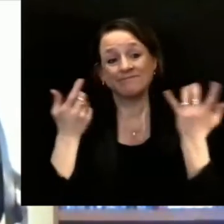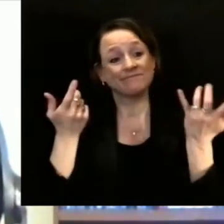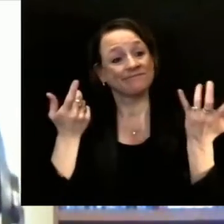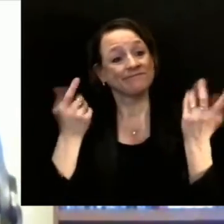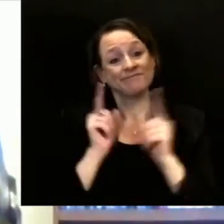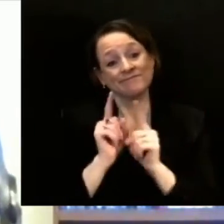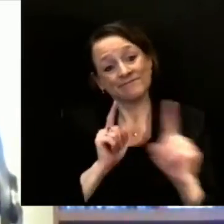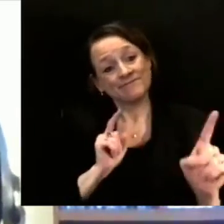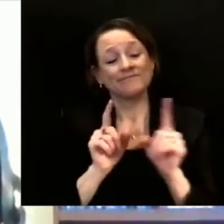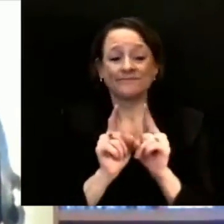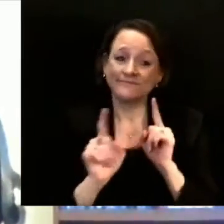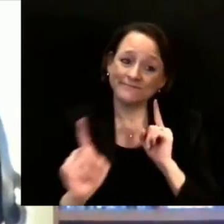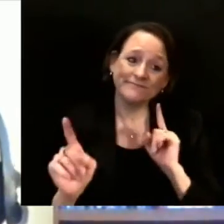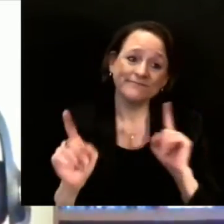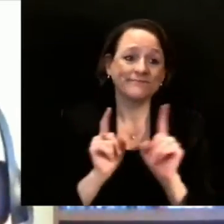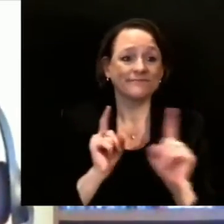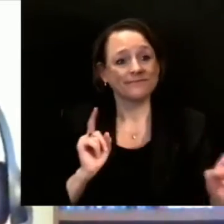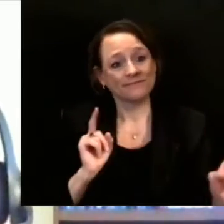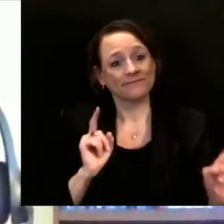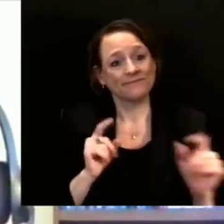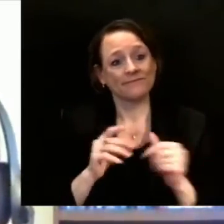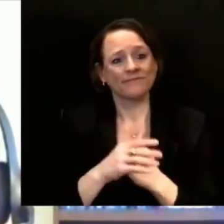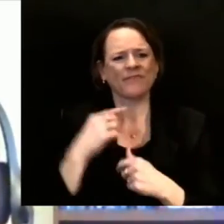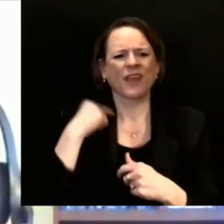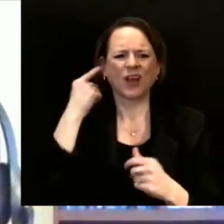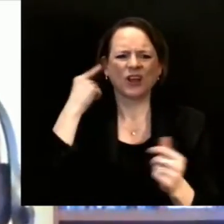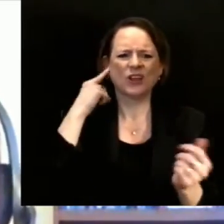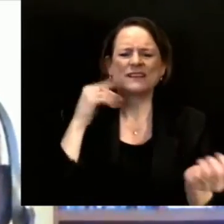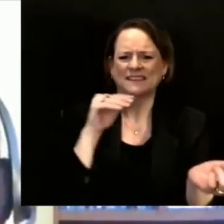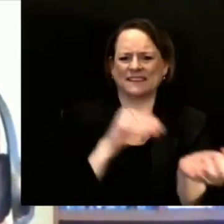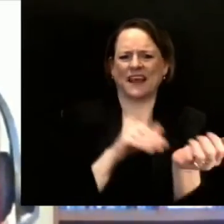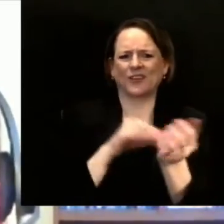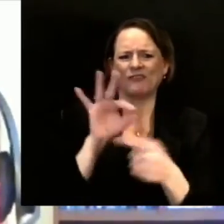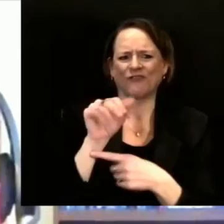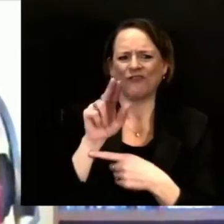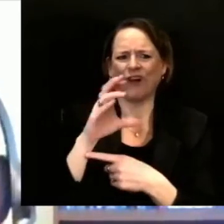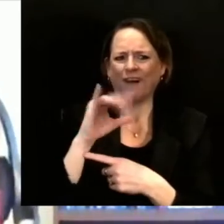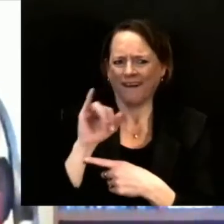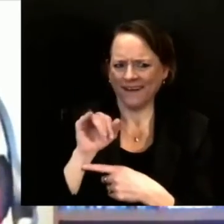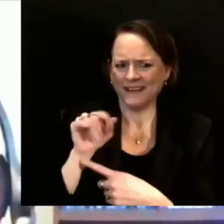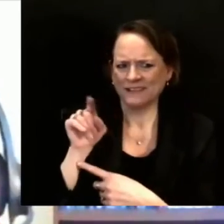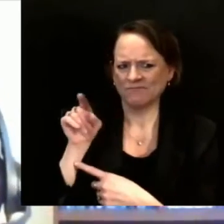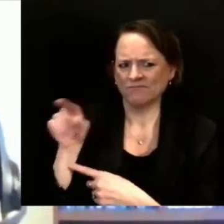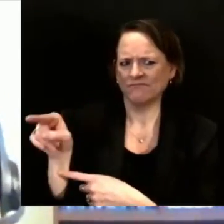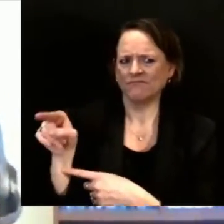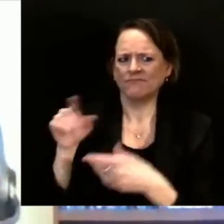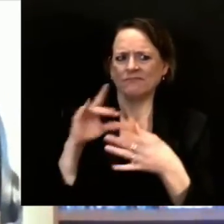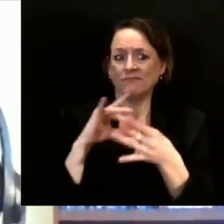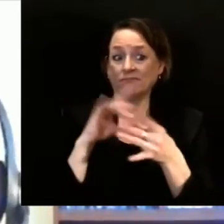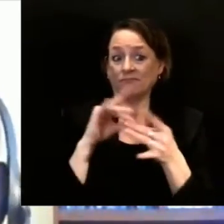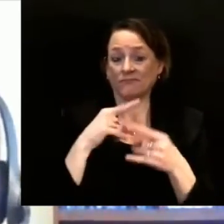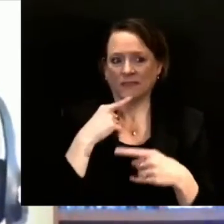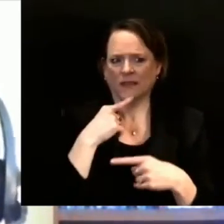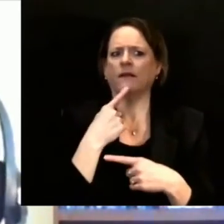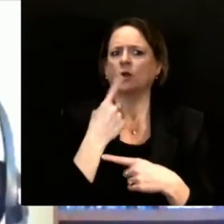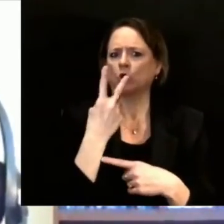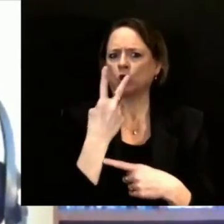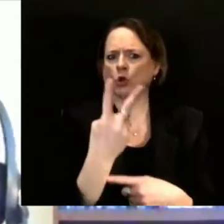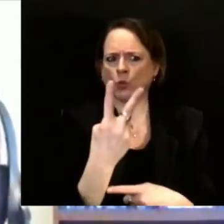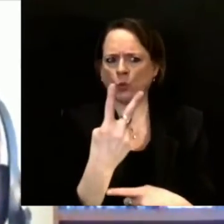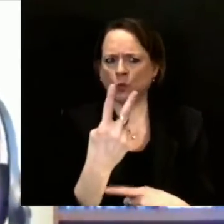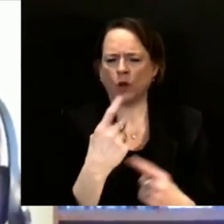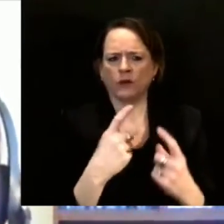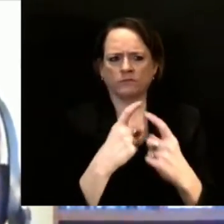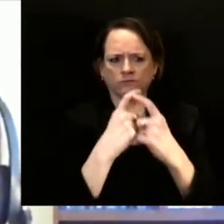recommend two masks. And, you know, that's not going to hurt anyone to wear two masks. But